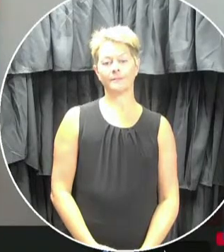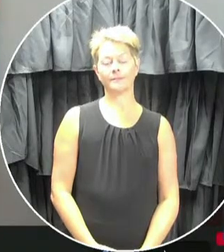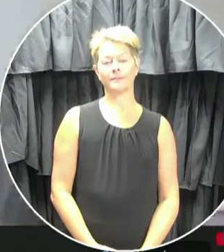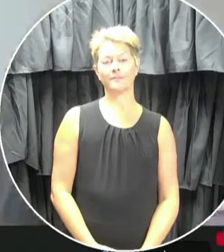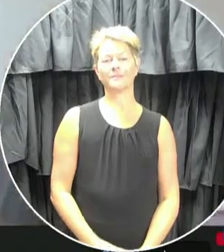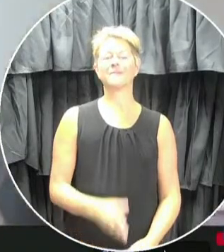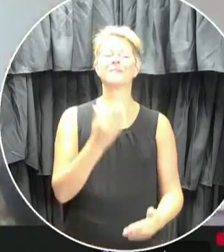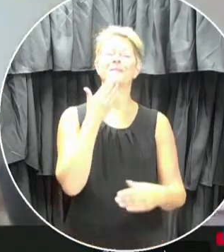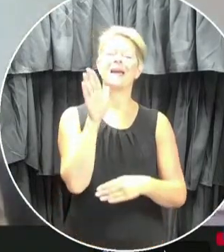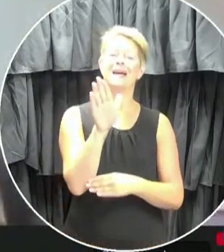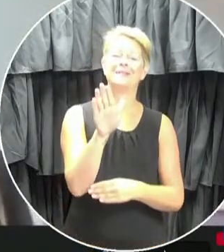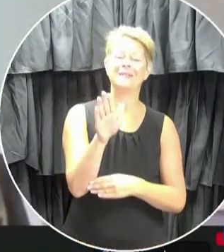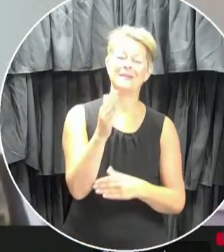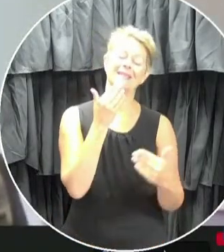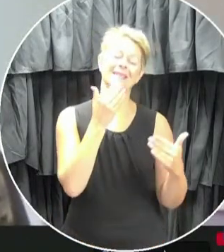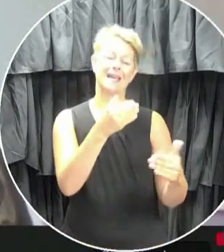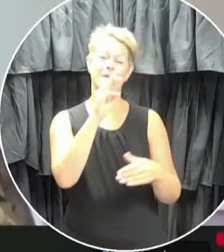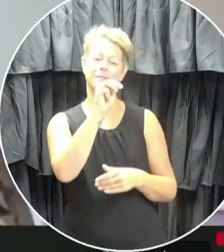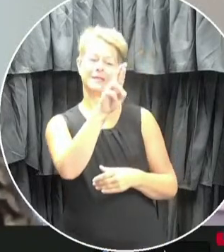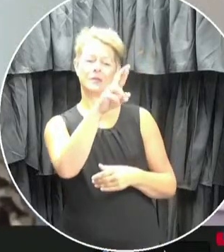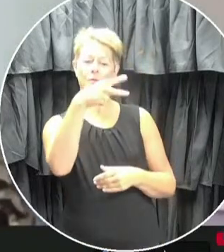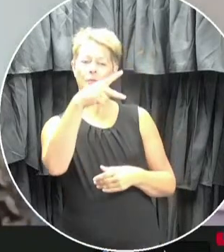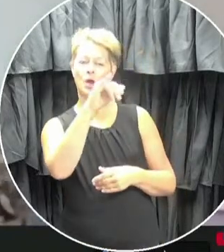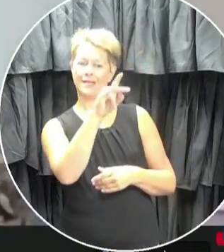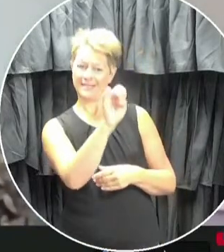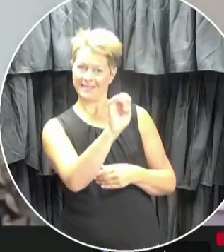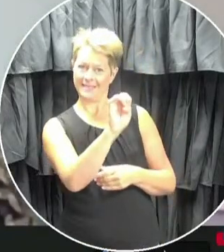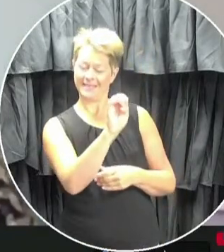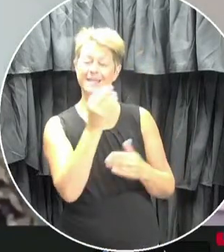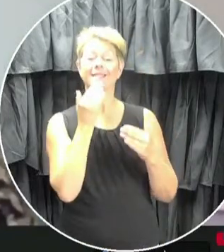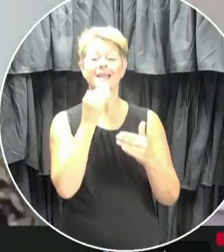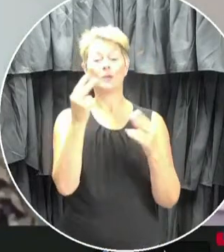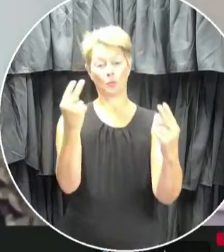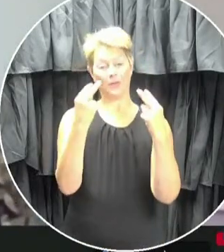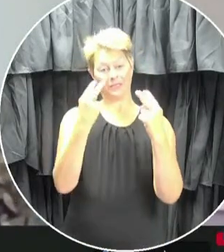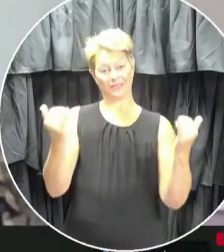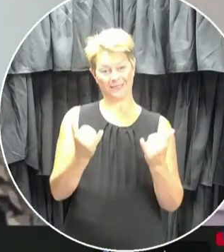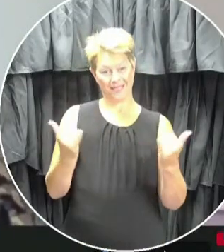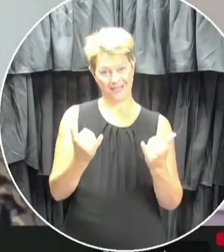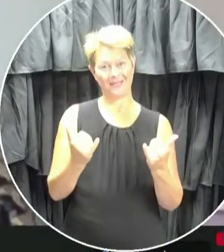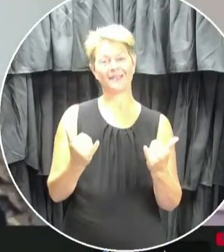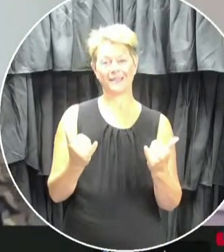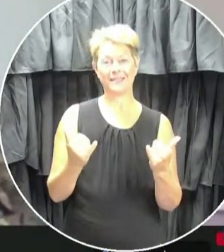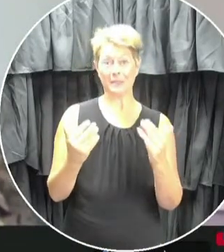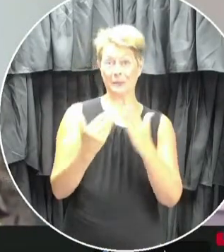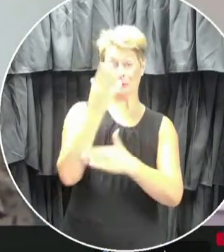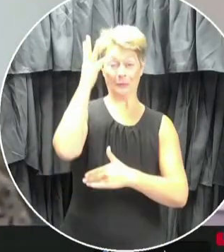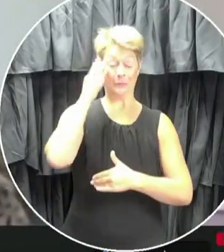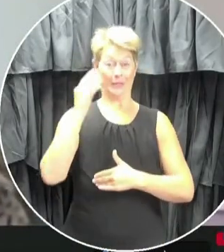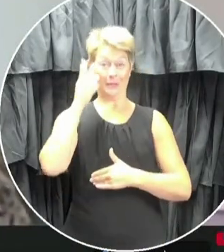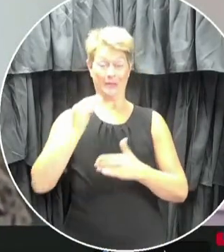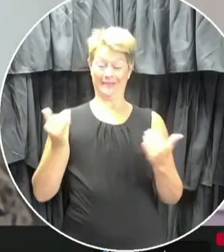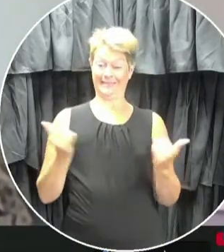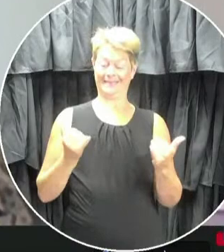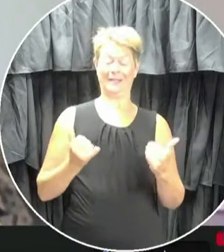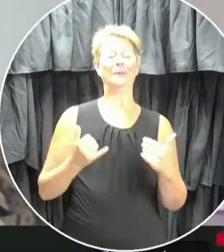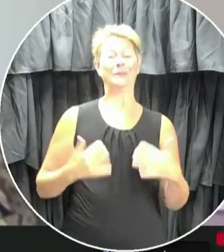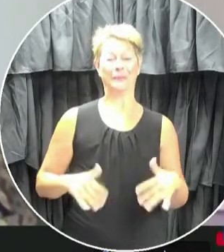Good afternoon, everyone. Thank you, Mr. Price. And thank you to those joining online today. It's a new experience, so